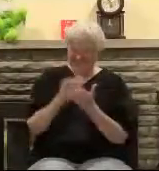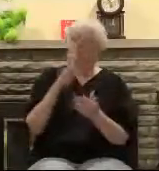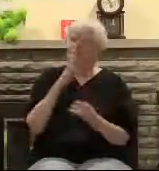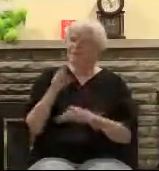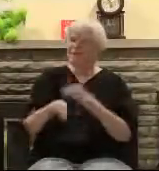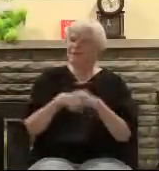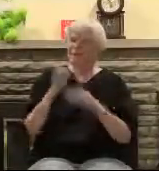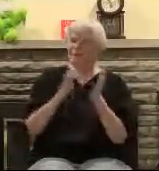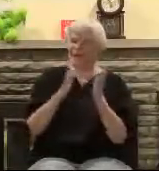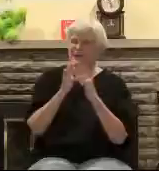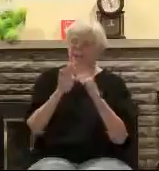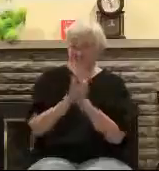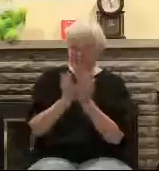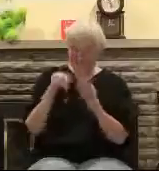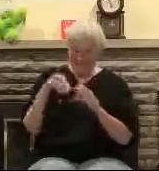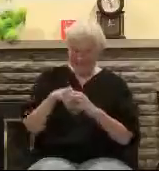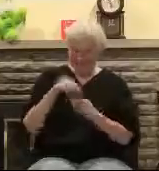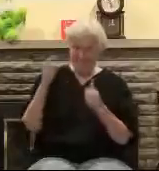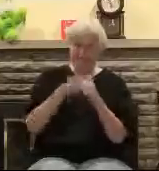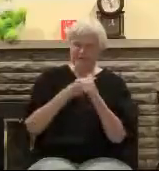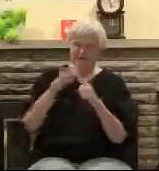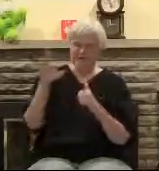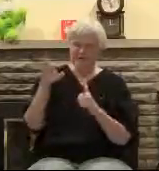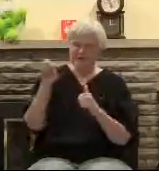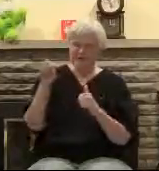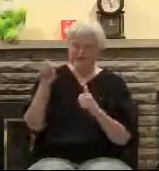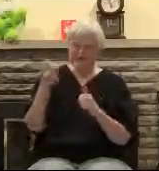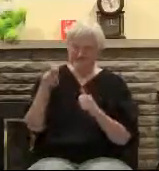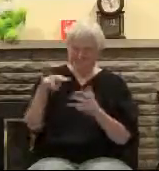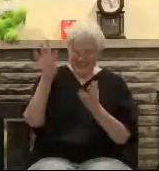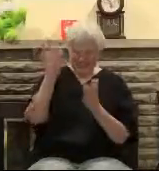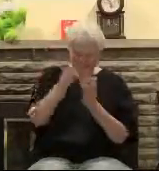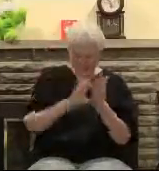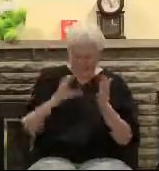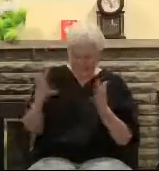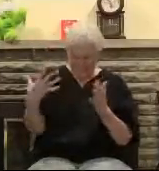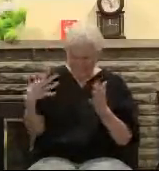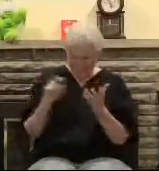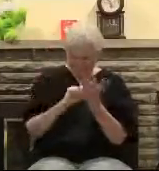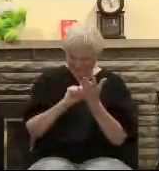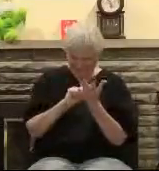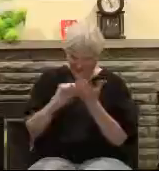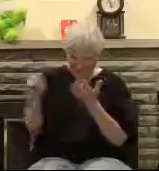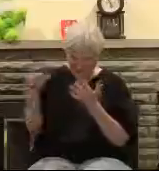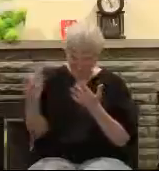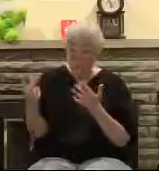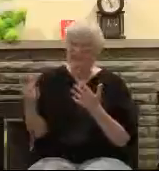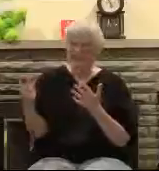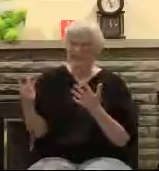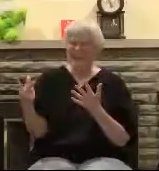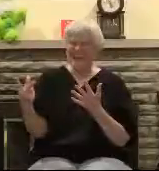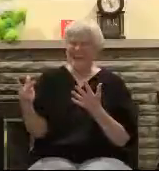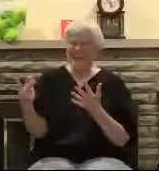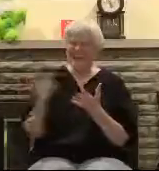it. Amen. So look at verse 3. We've got it on the board here if you want to turn your Bibles to 1 Corinthians 15. In verse